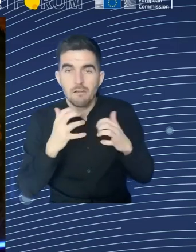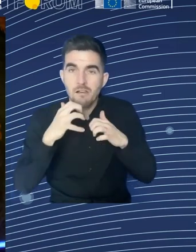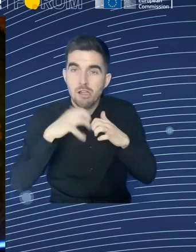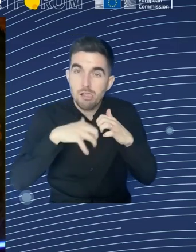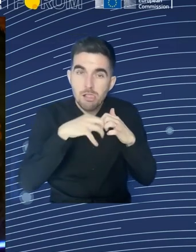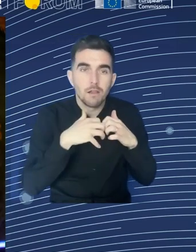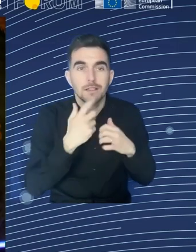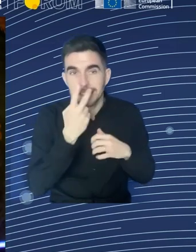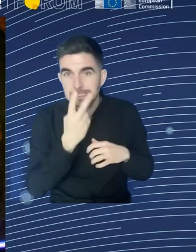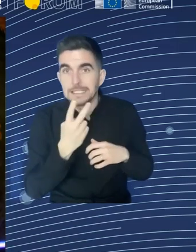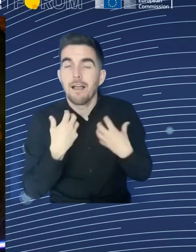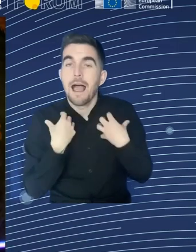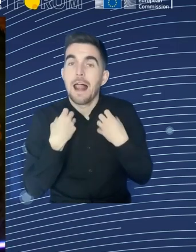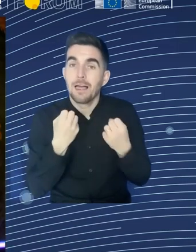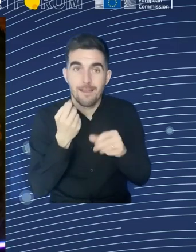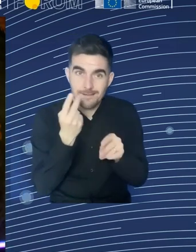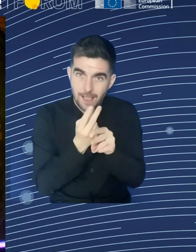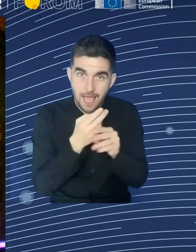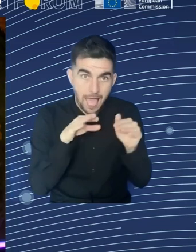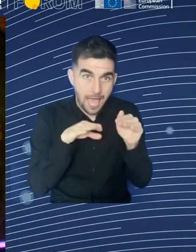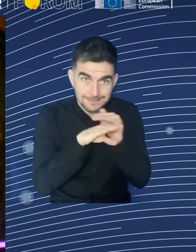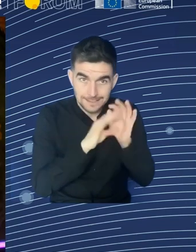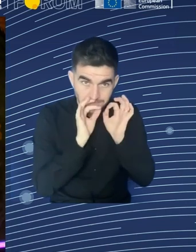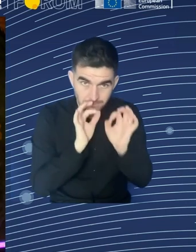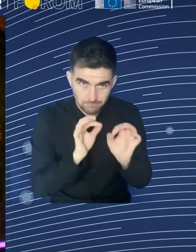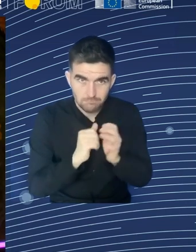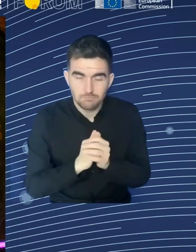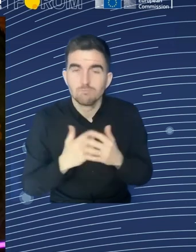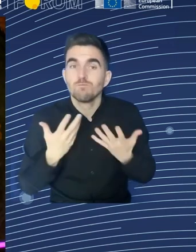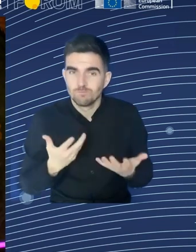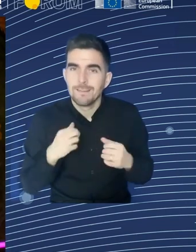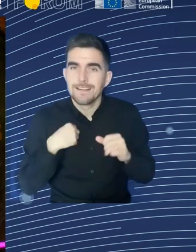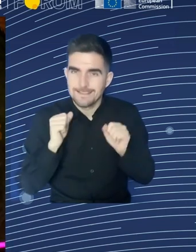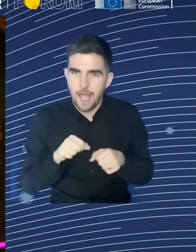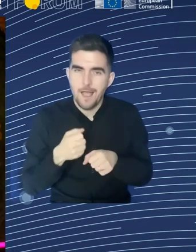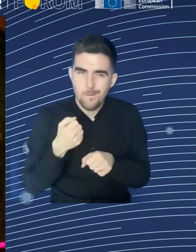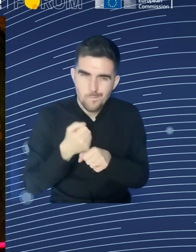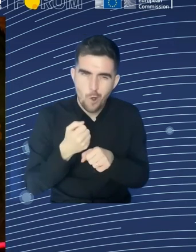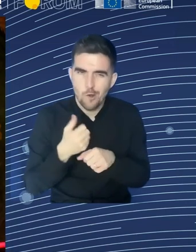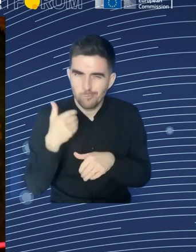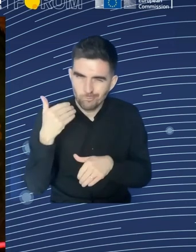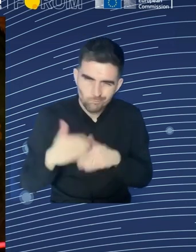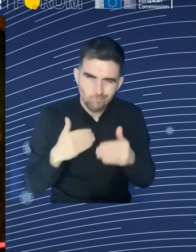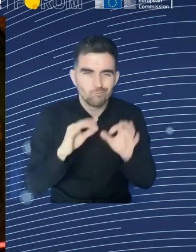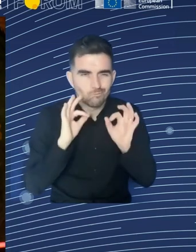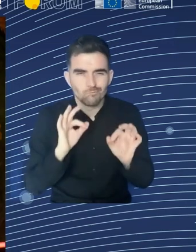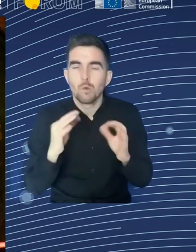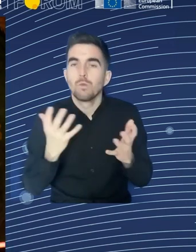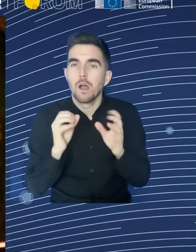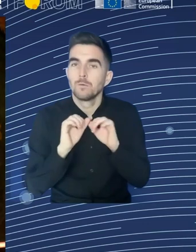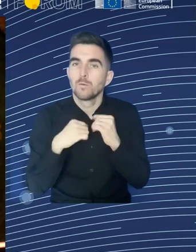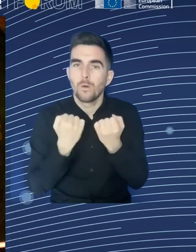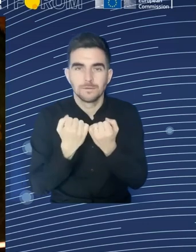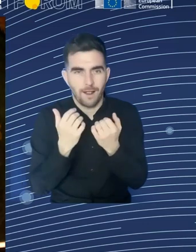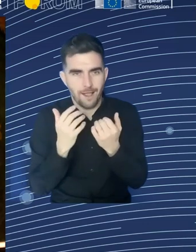to the aspect of inclusivity. And, also, something very important and something very pragmatic